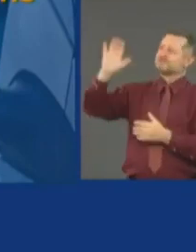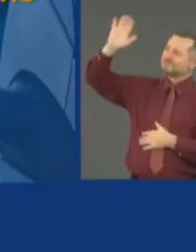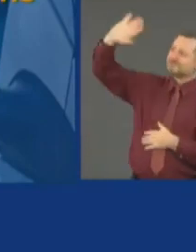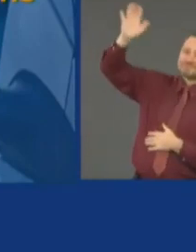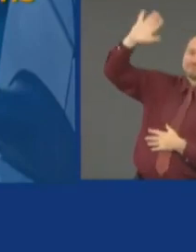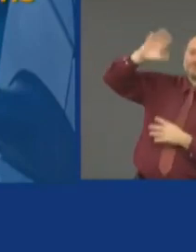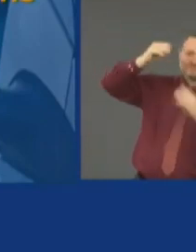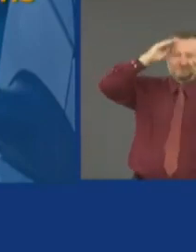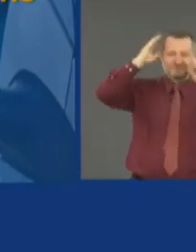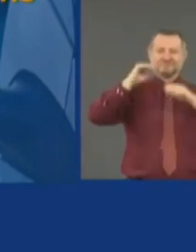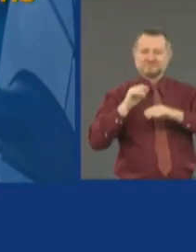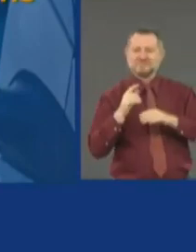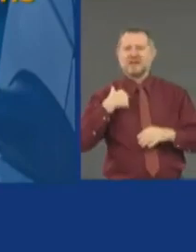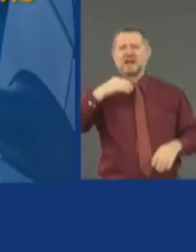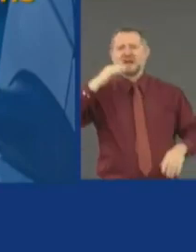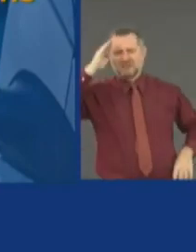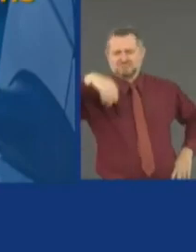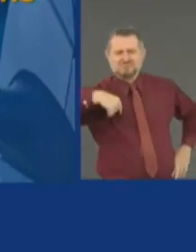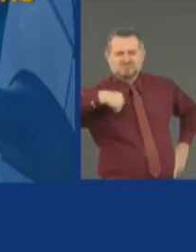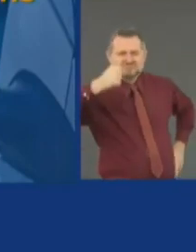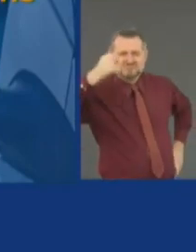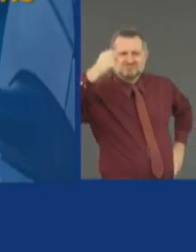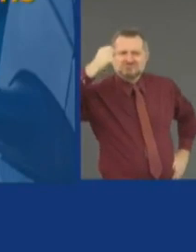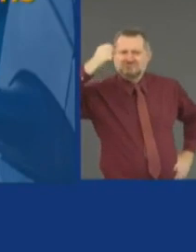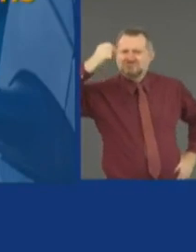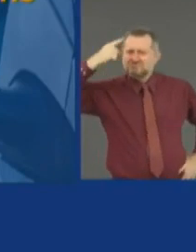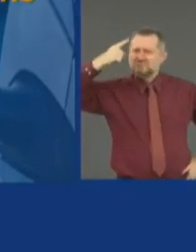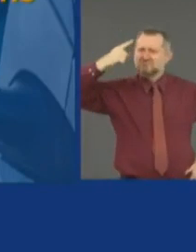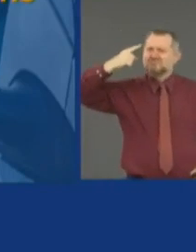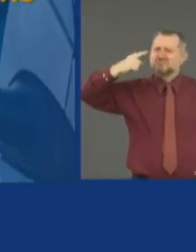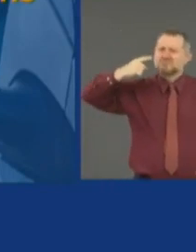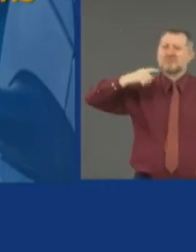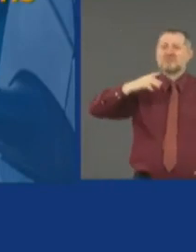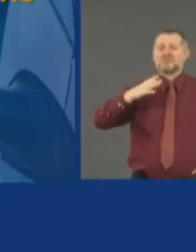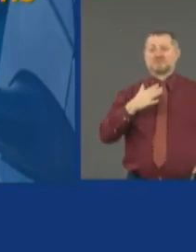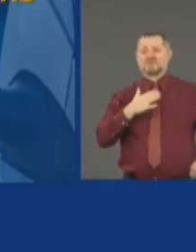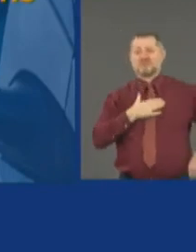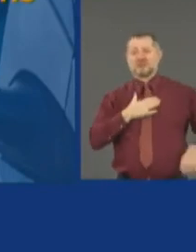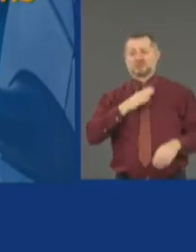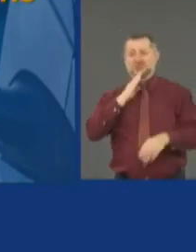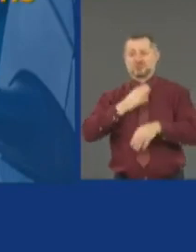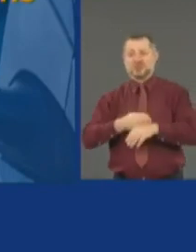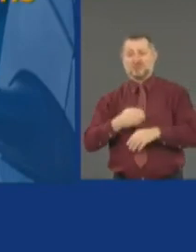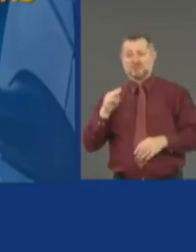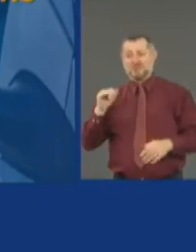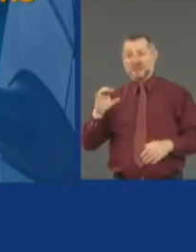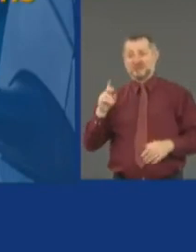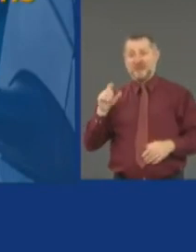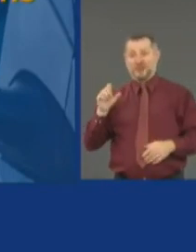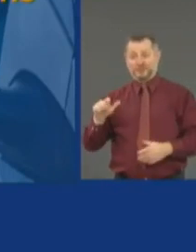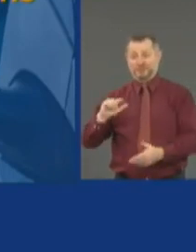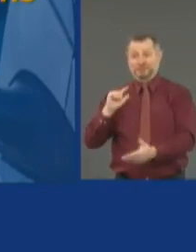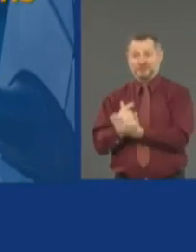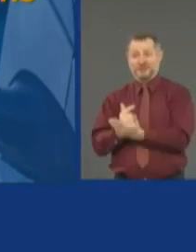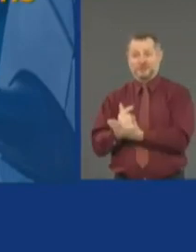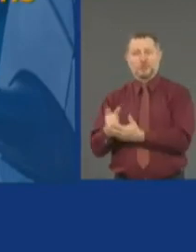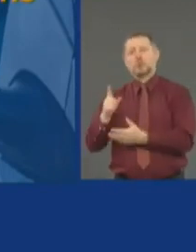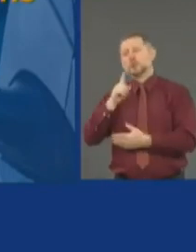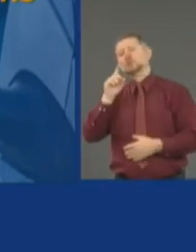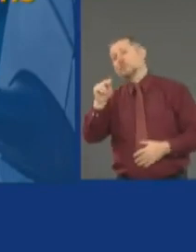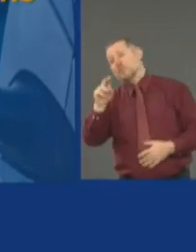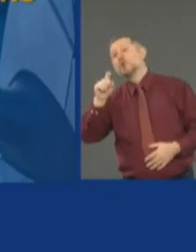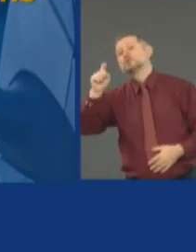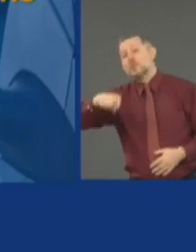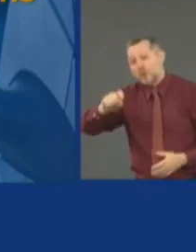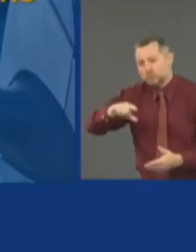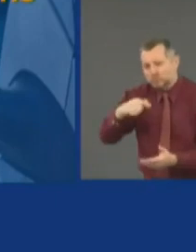get this. I get this on a personal level. My Michaela graduated college, was supposed to graduate college this year. But she did